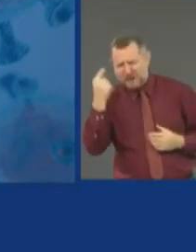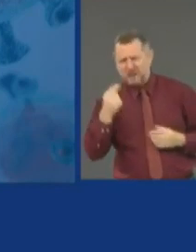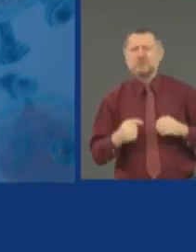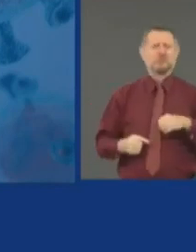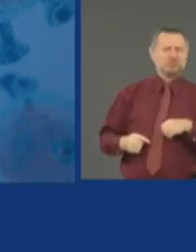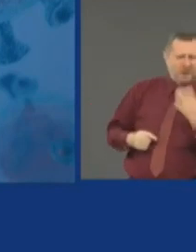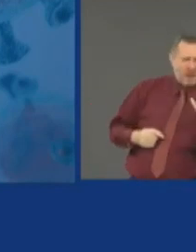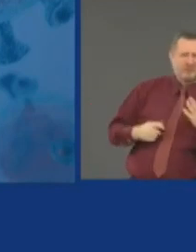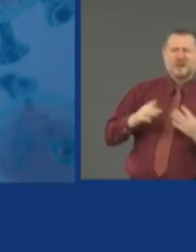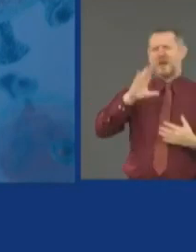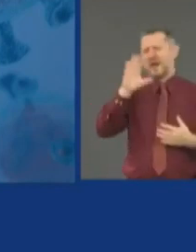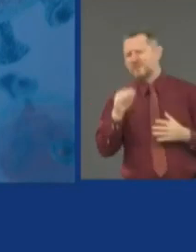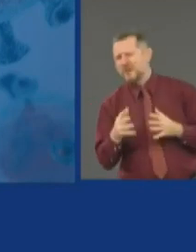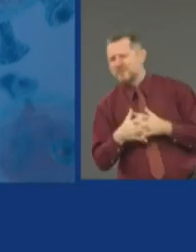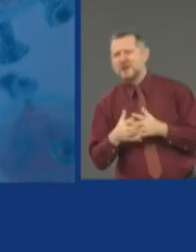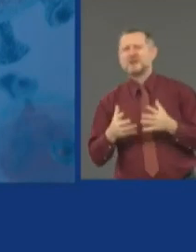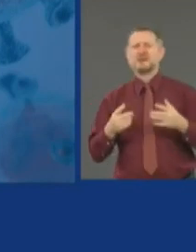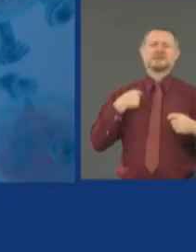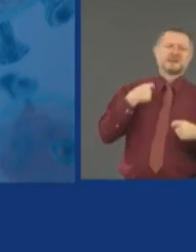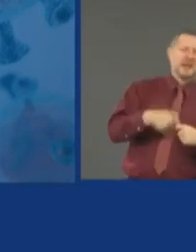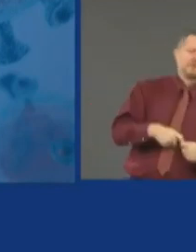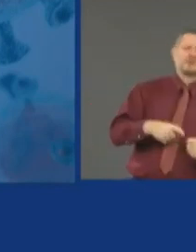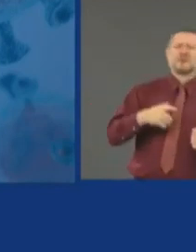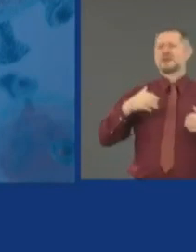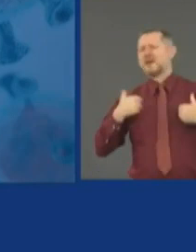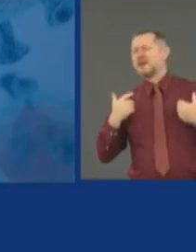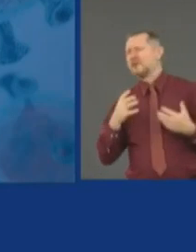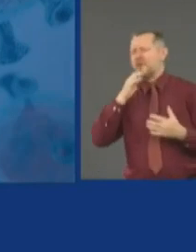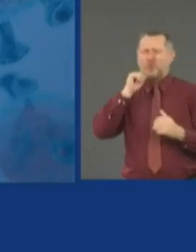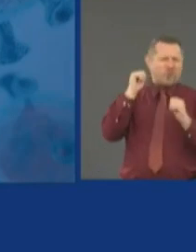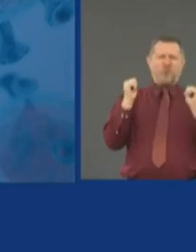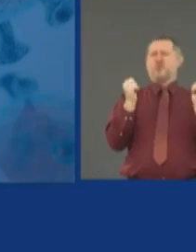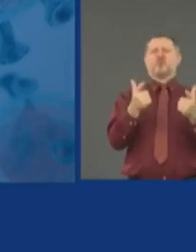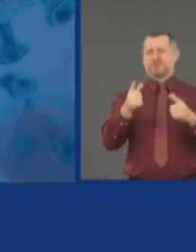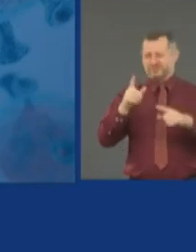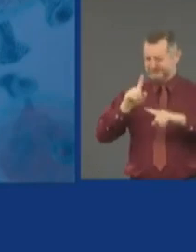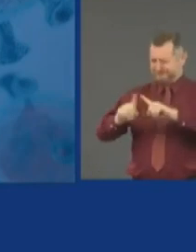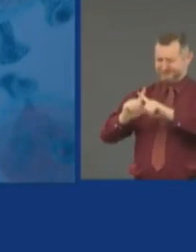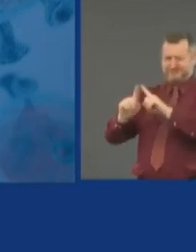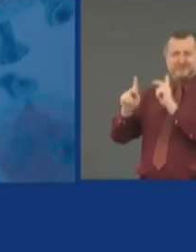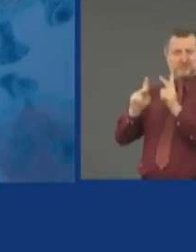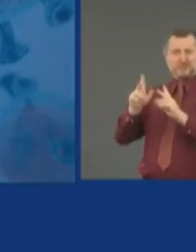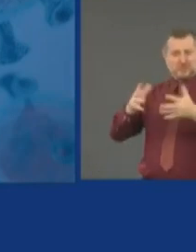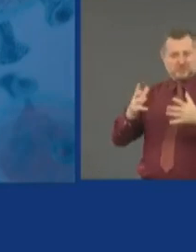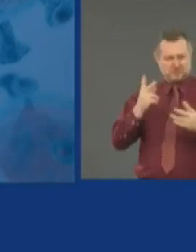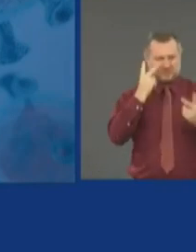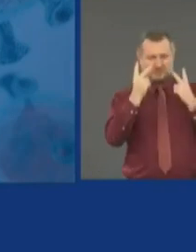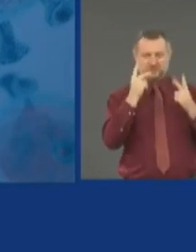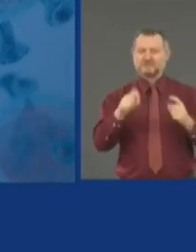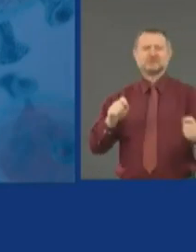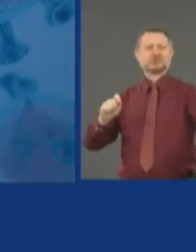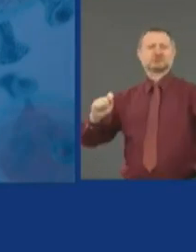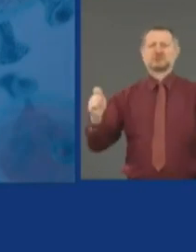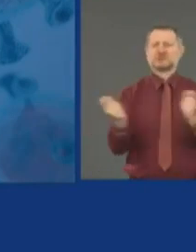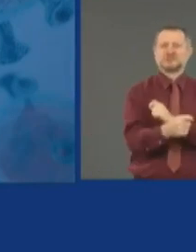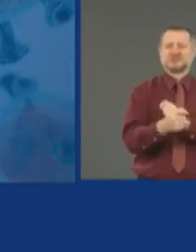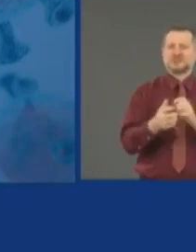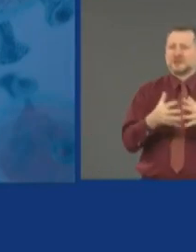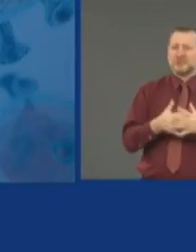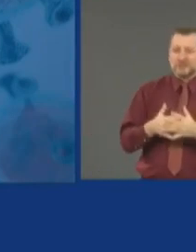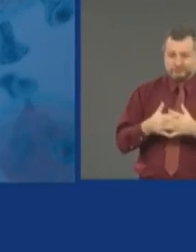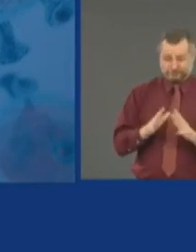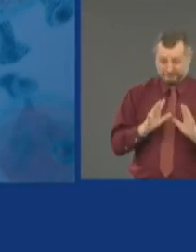young people who represent a cross-section of America who want change. There is also looting going on.